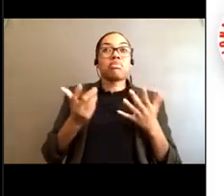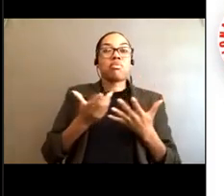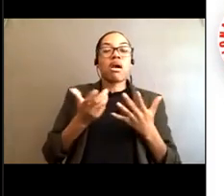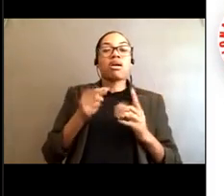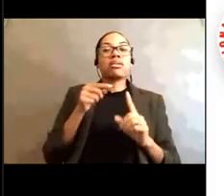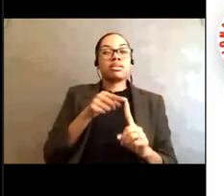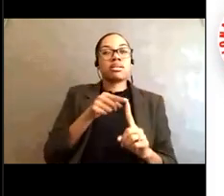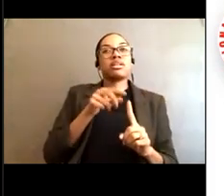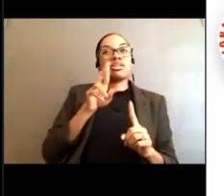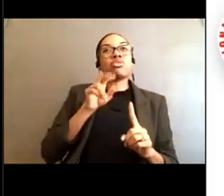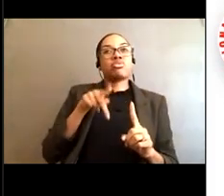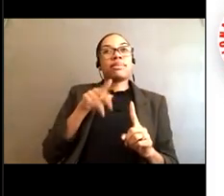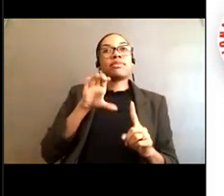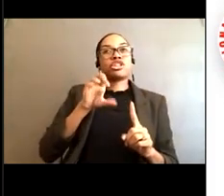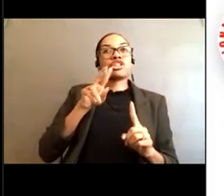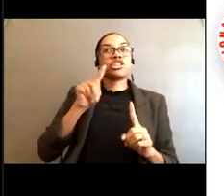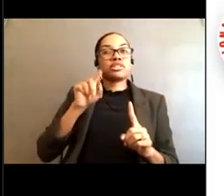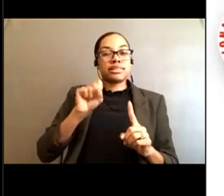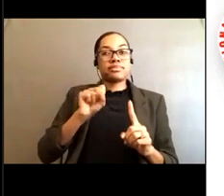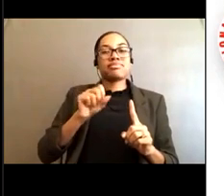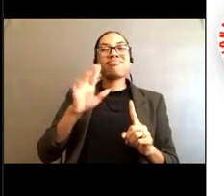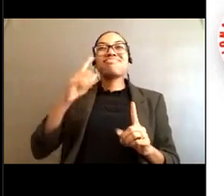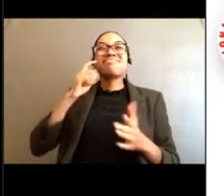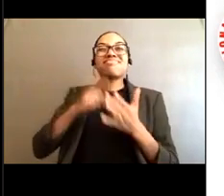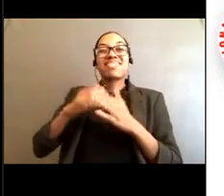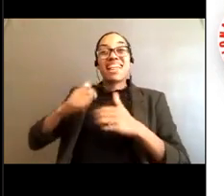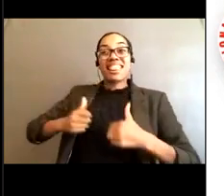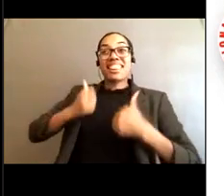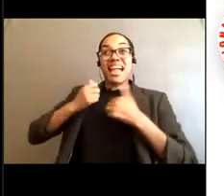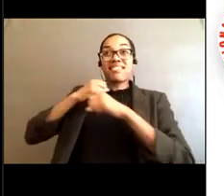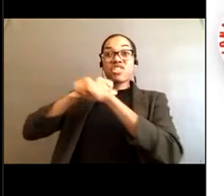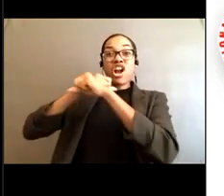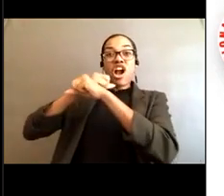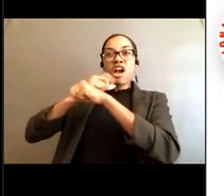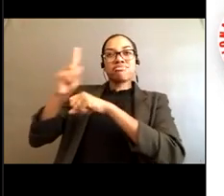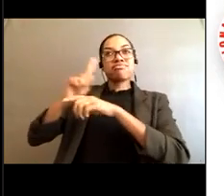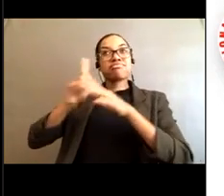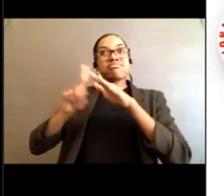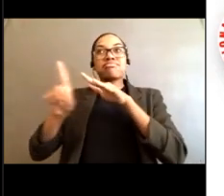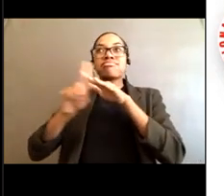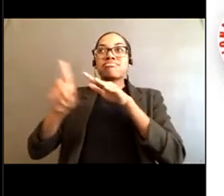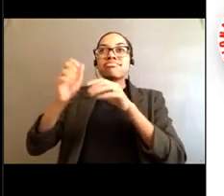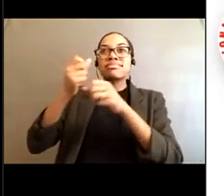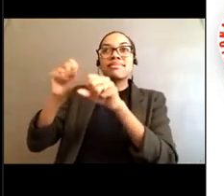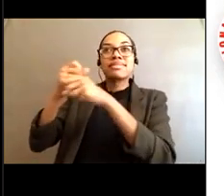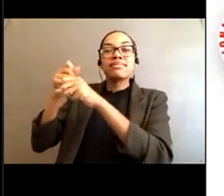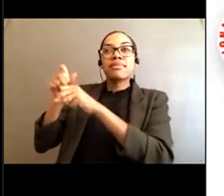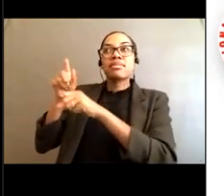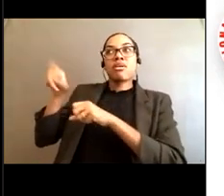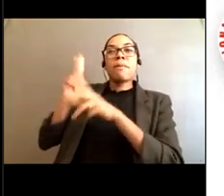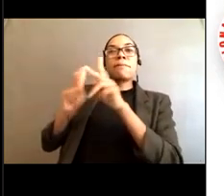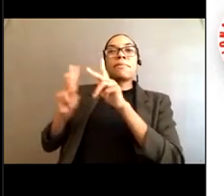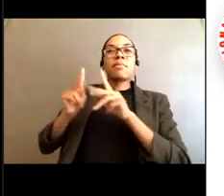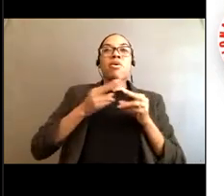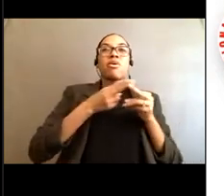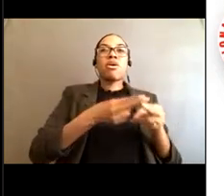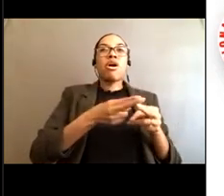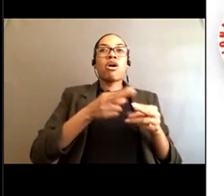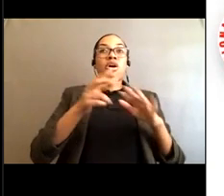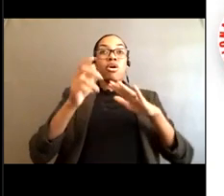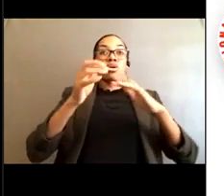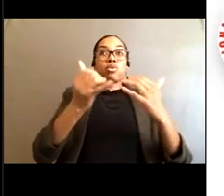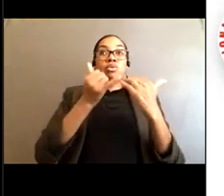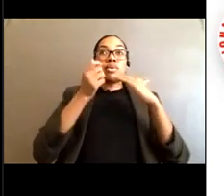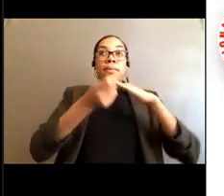machines. They're basically like treadmills that cut through the surf, and if you don't know how to get off of that treadmill,